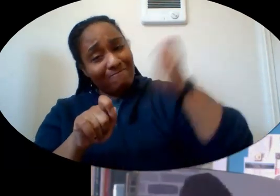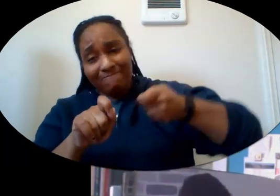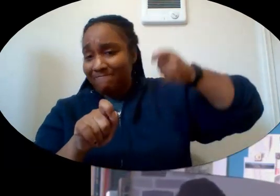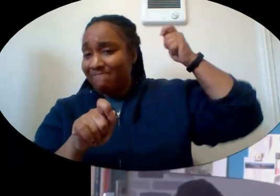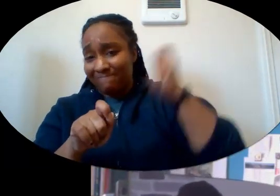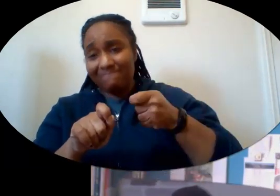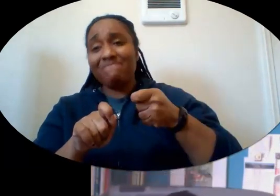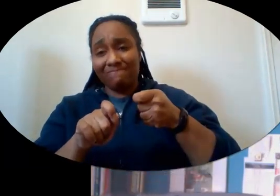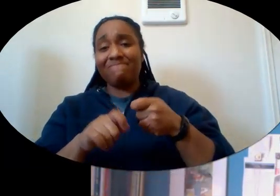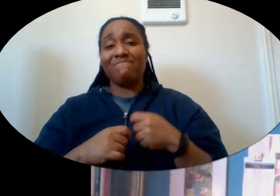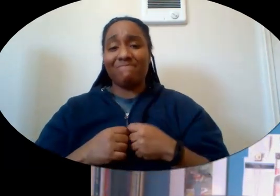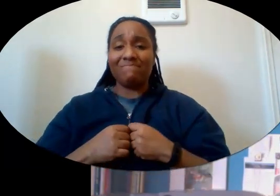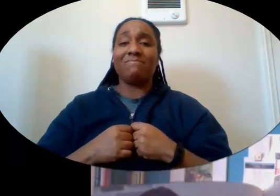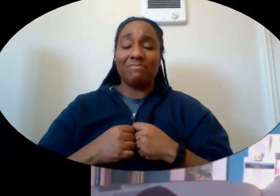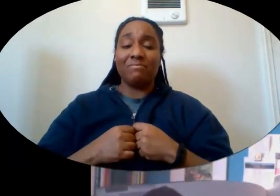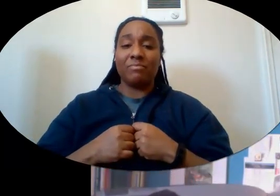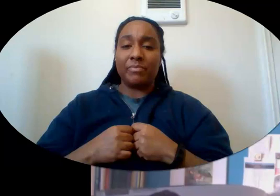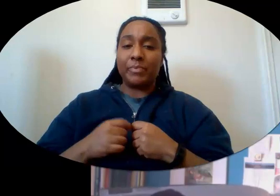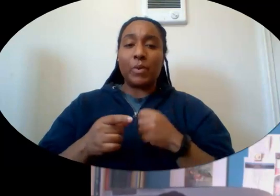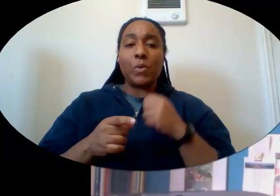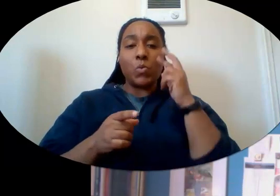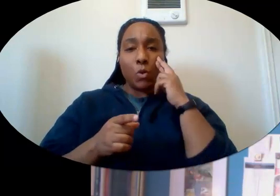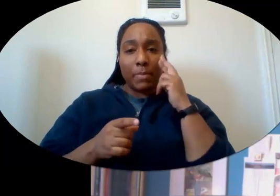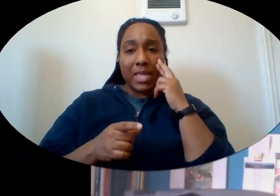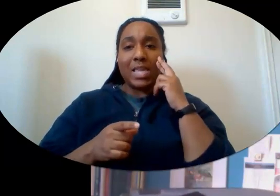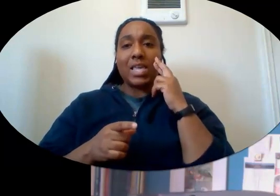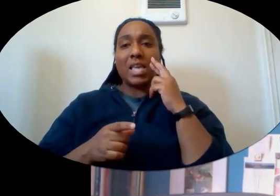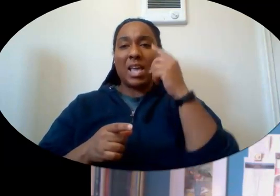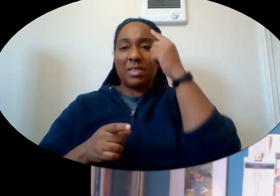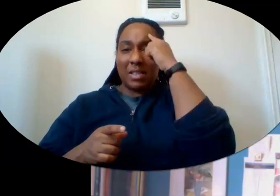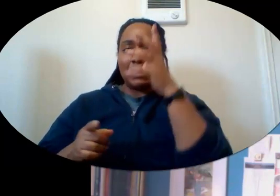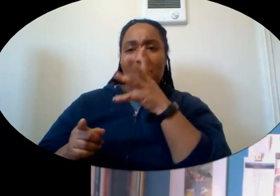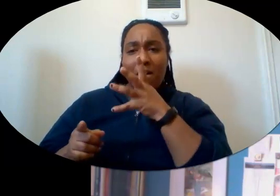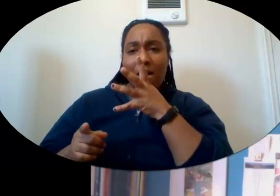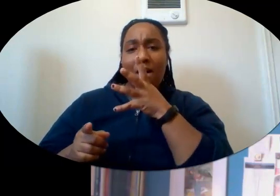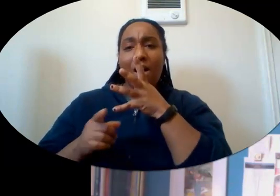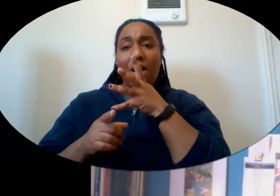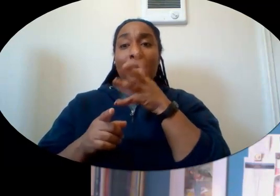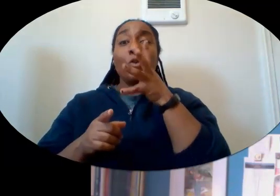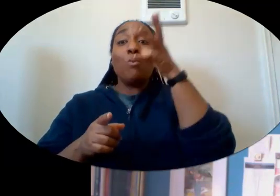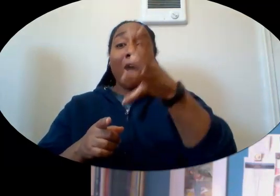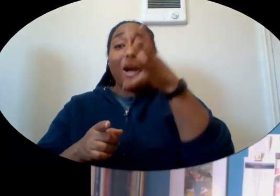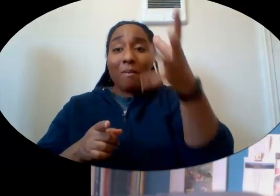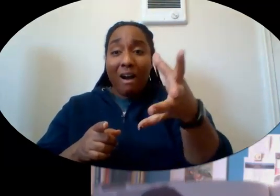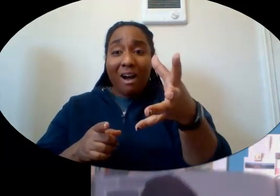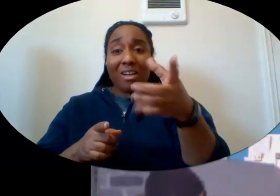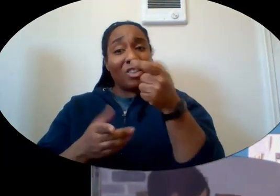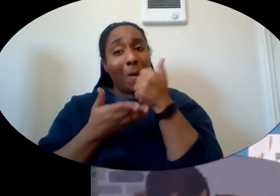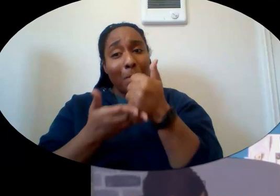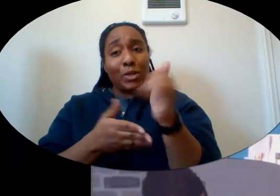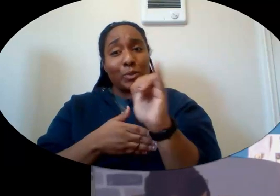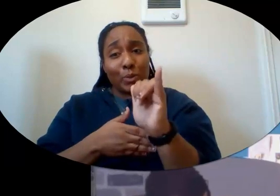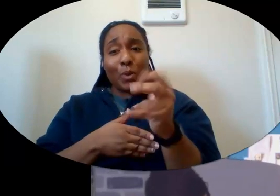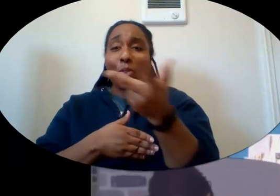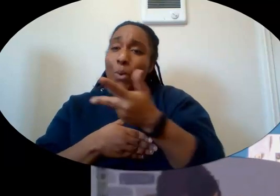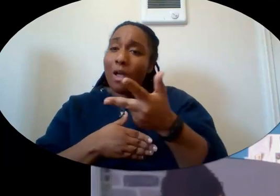And she did. So there's Ruby. This is mom, I think. And this is even her grandma. They're